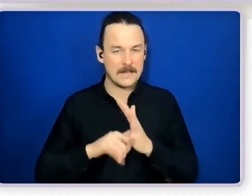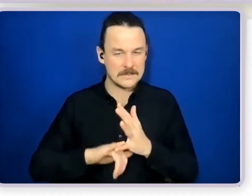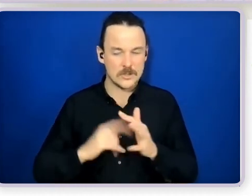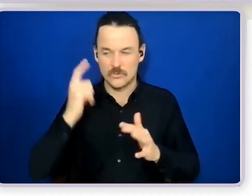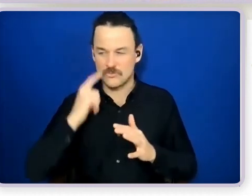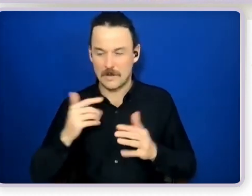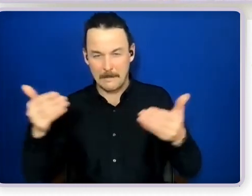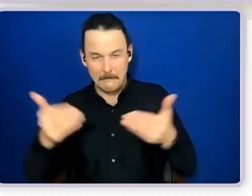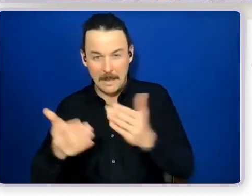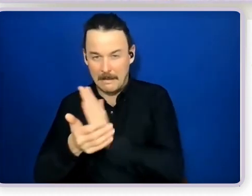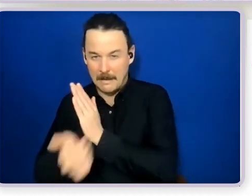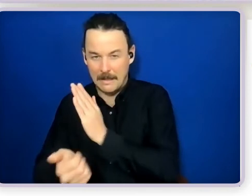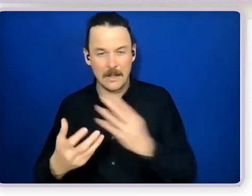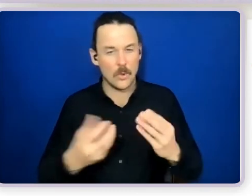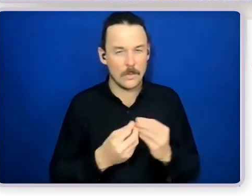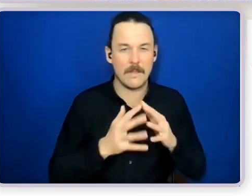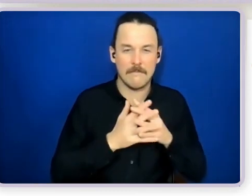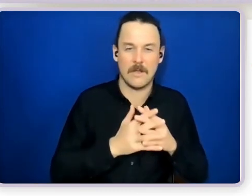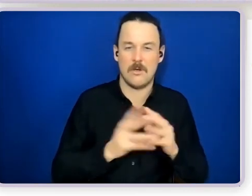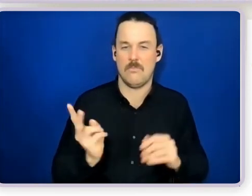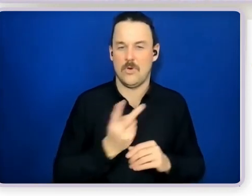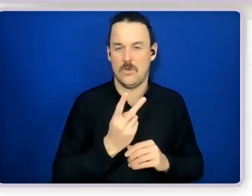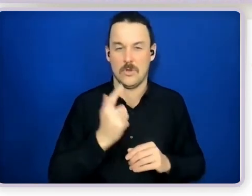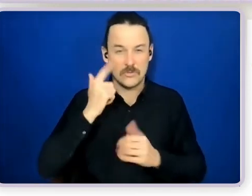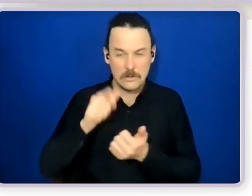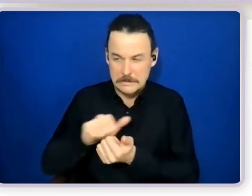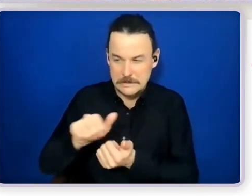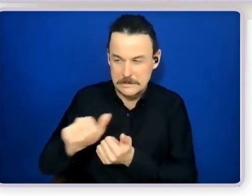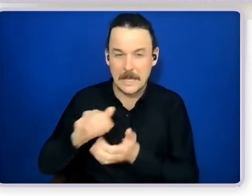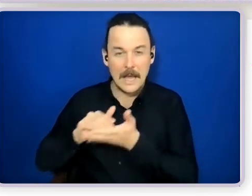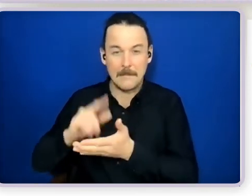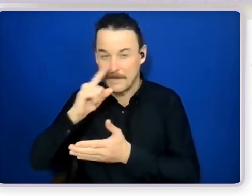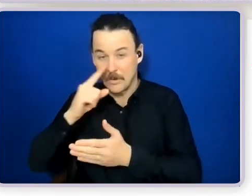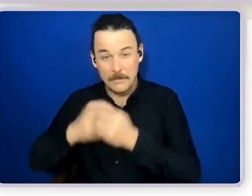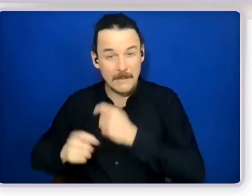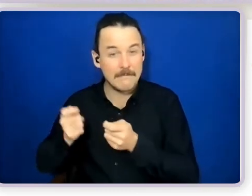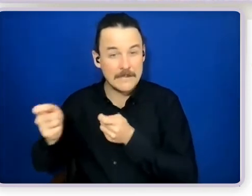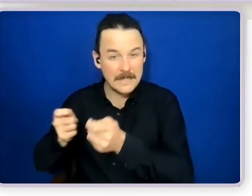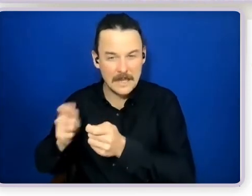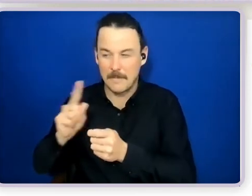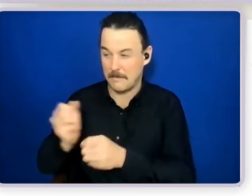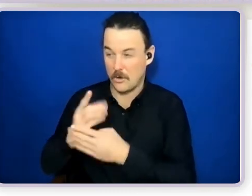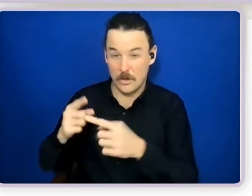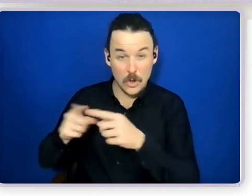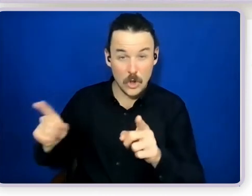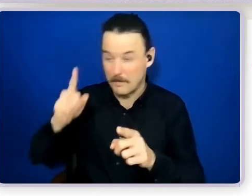but also have really solid values you know the towards a better life